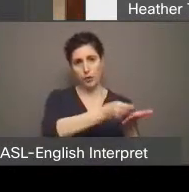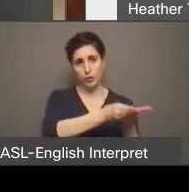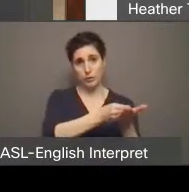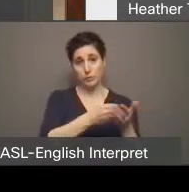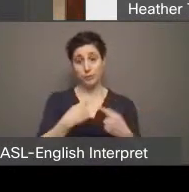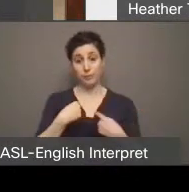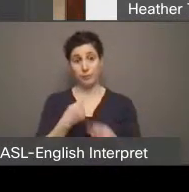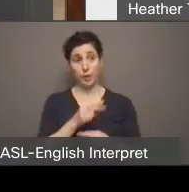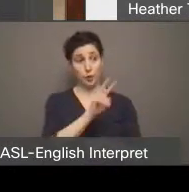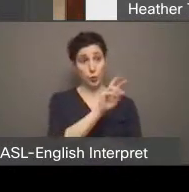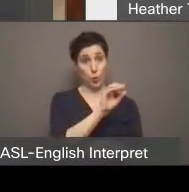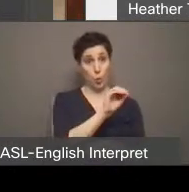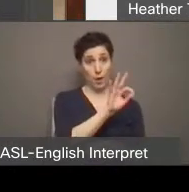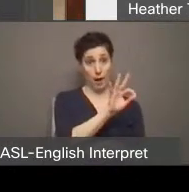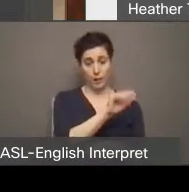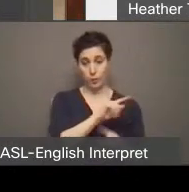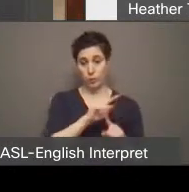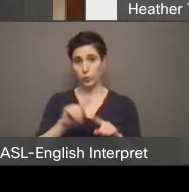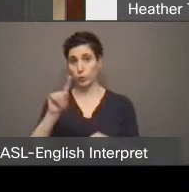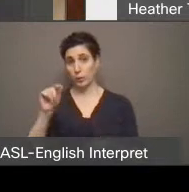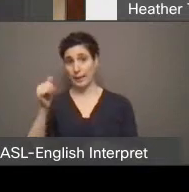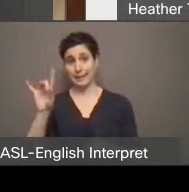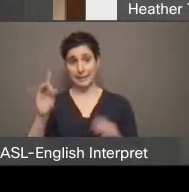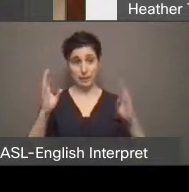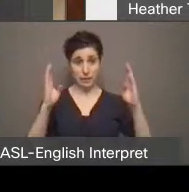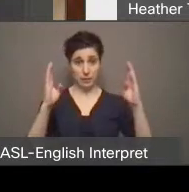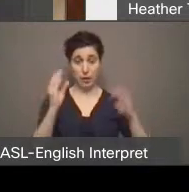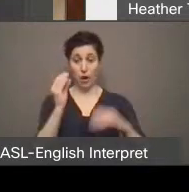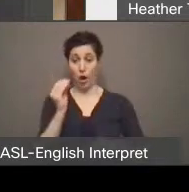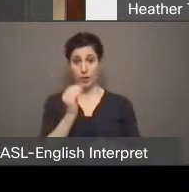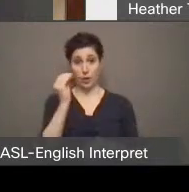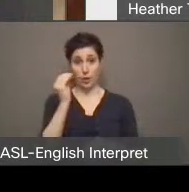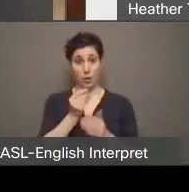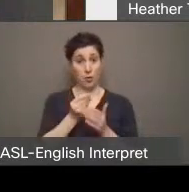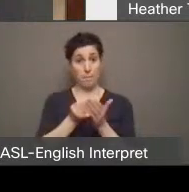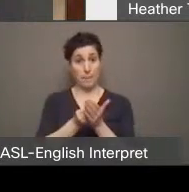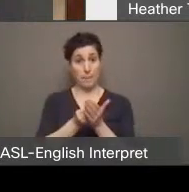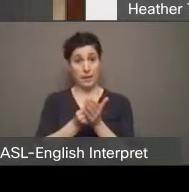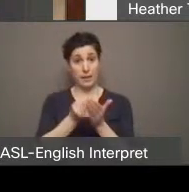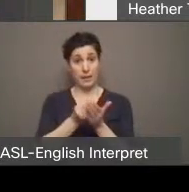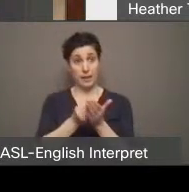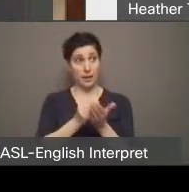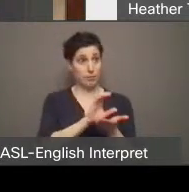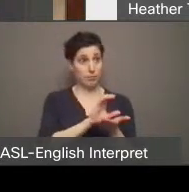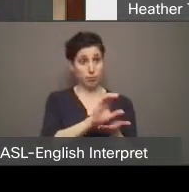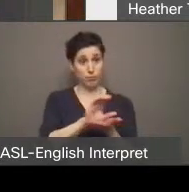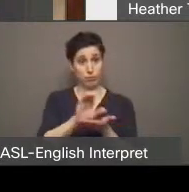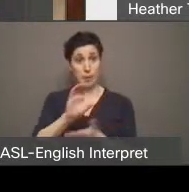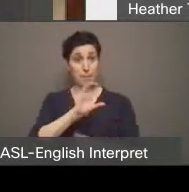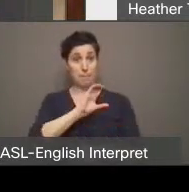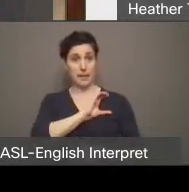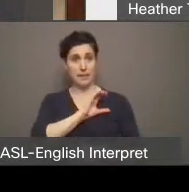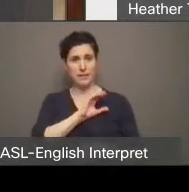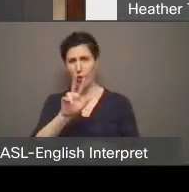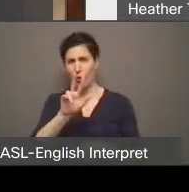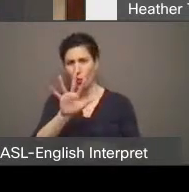and 2018, Ontario police budgets grew by 34%.